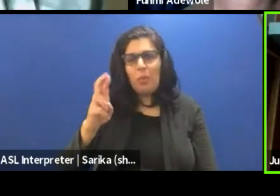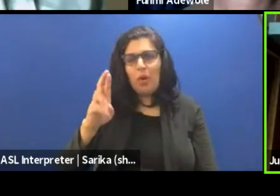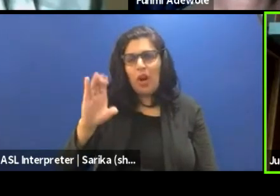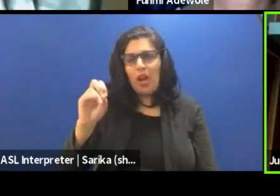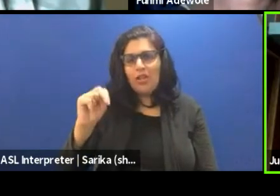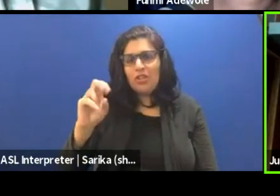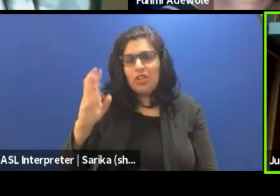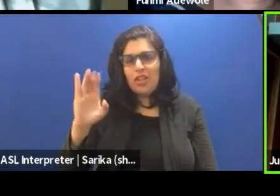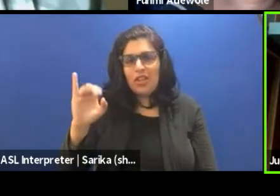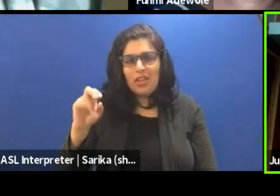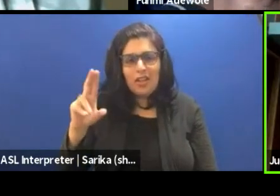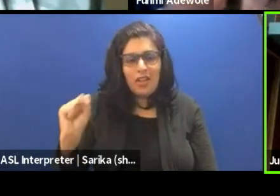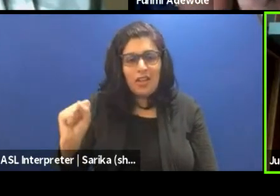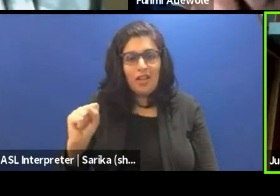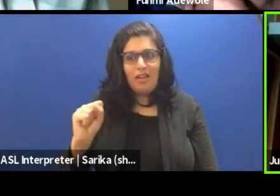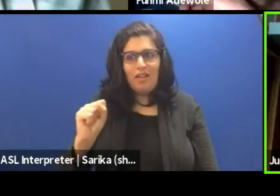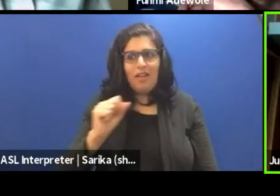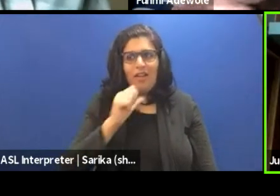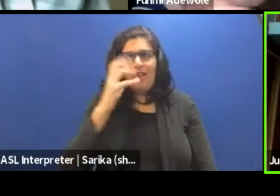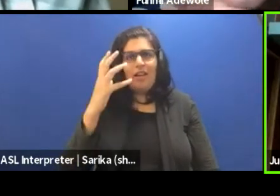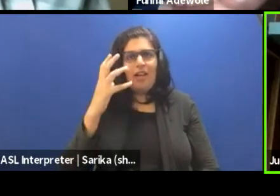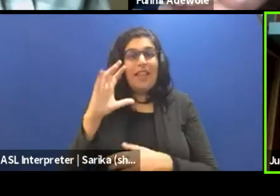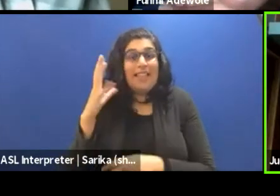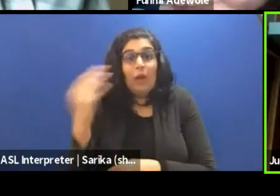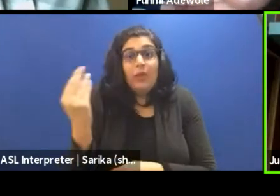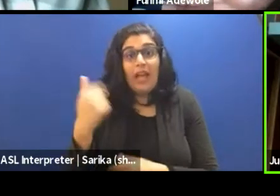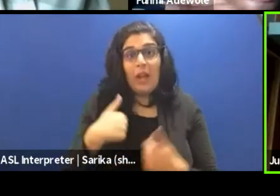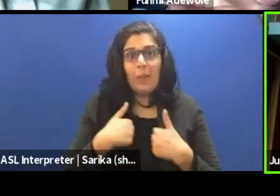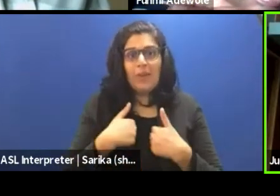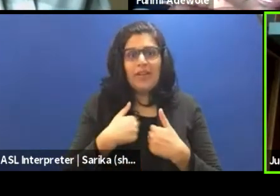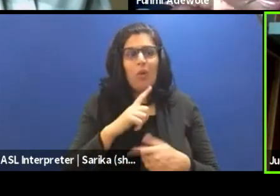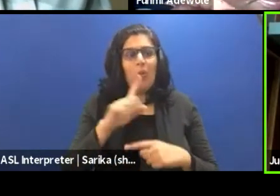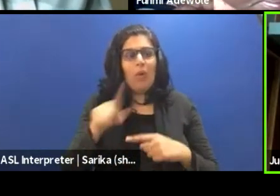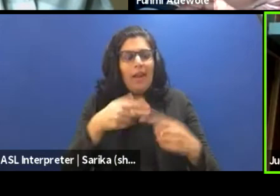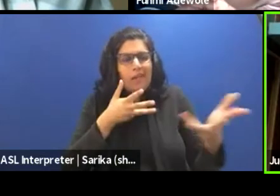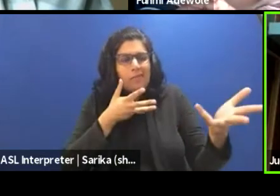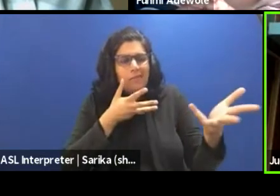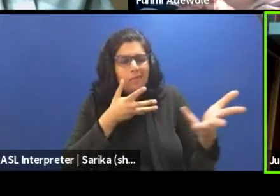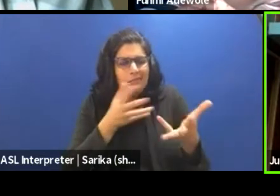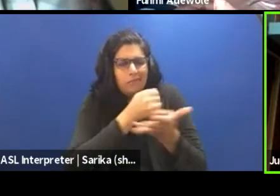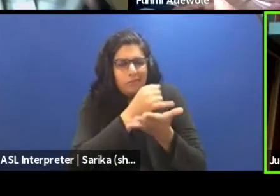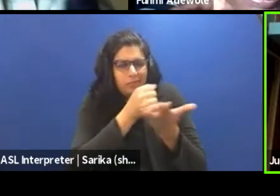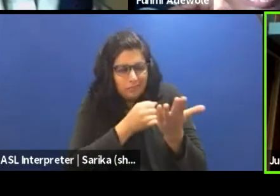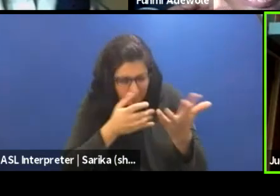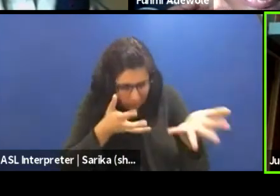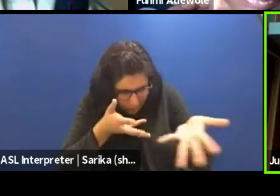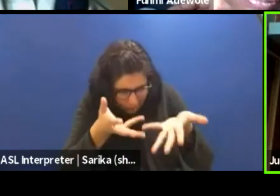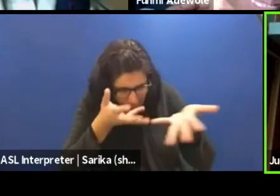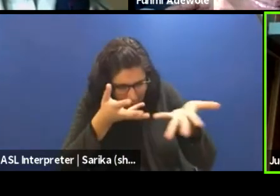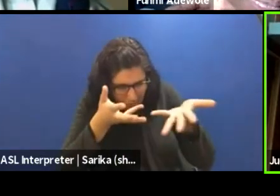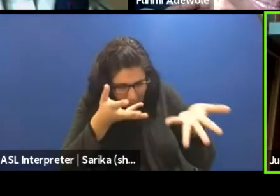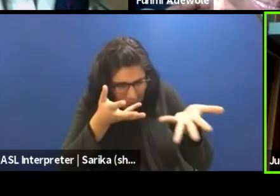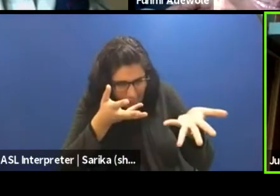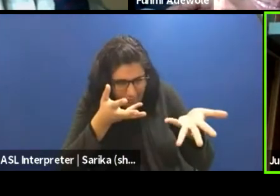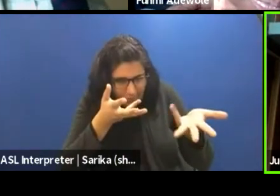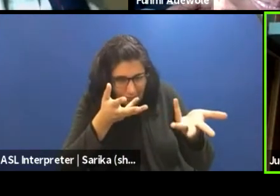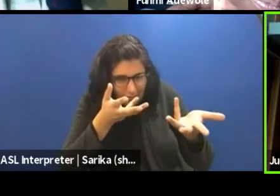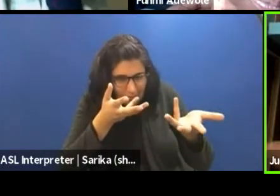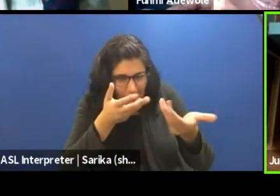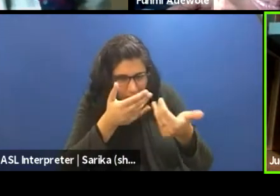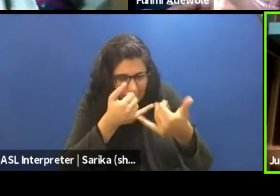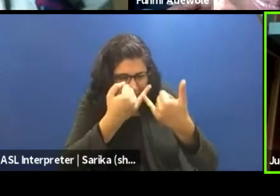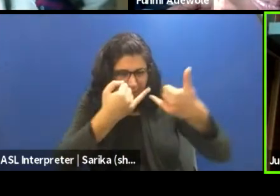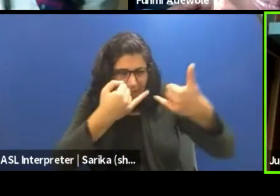me. So when I engage the work of art, I can, I can delineate it. I can draw